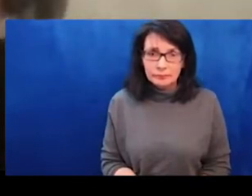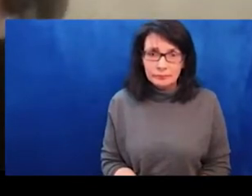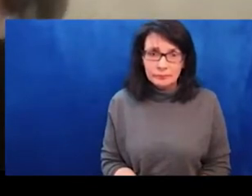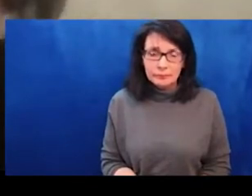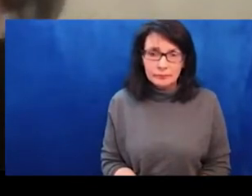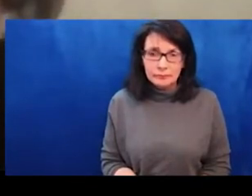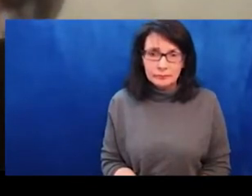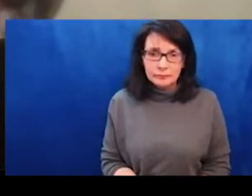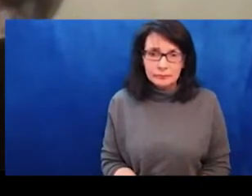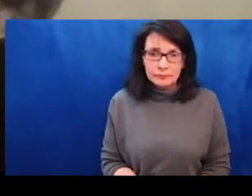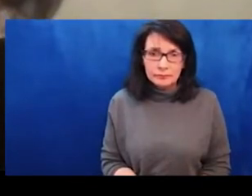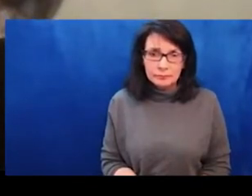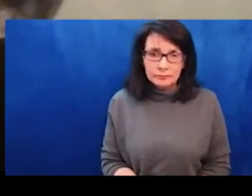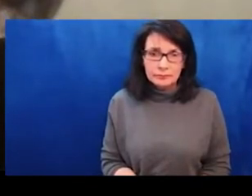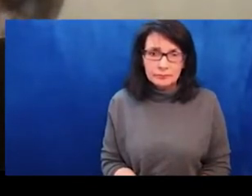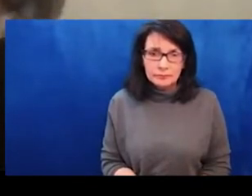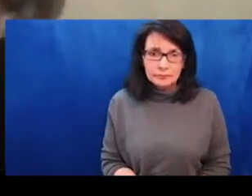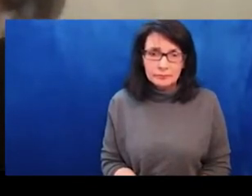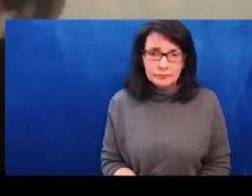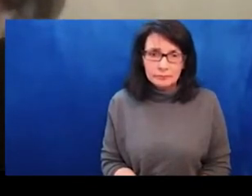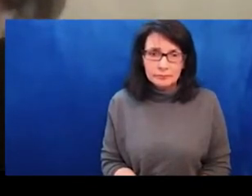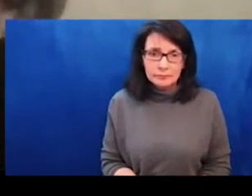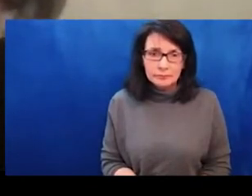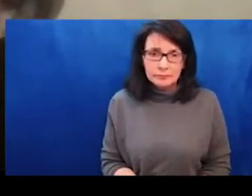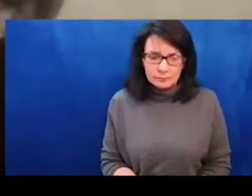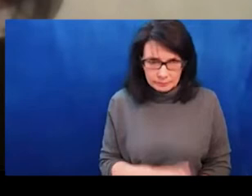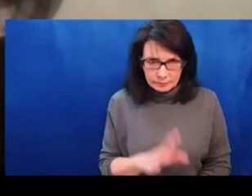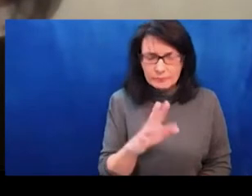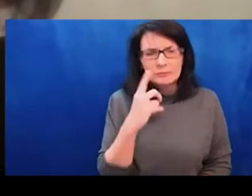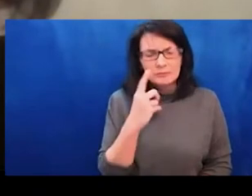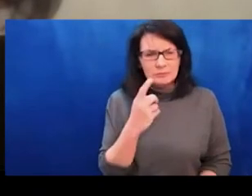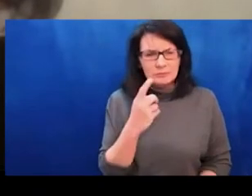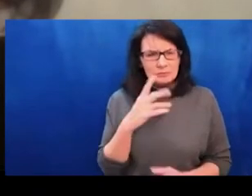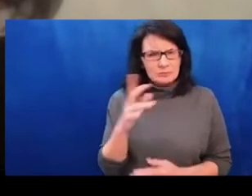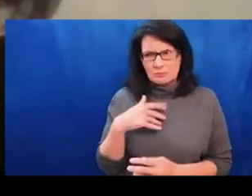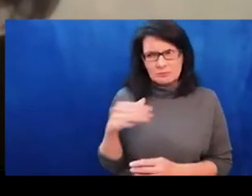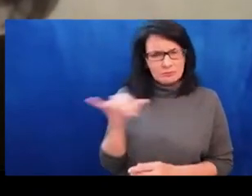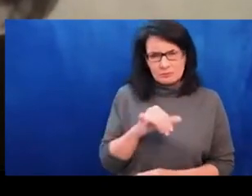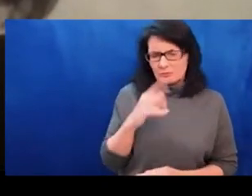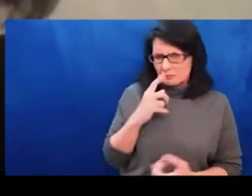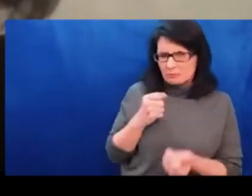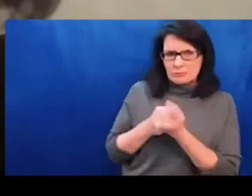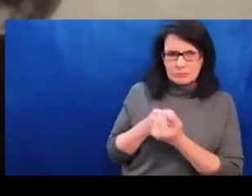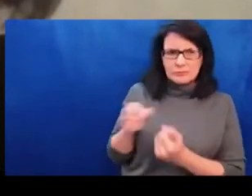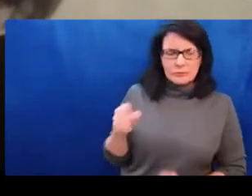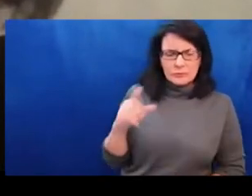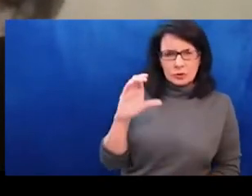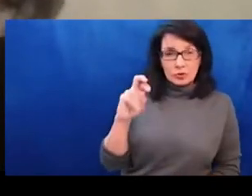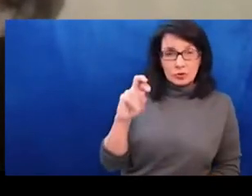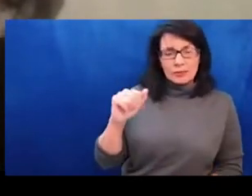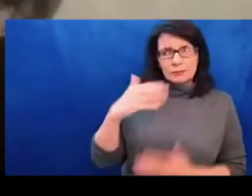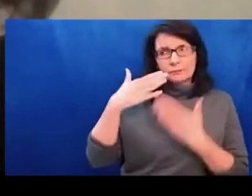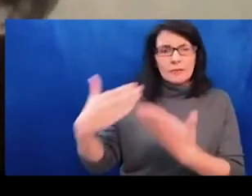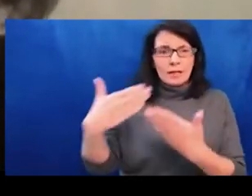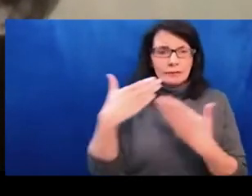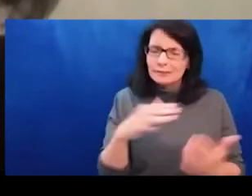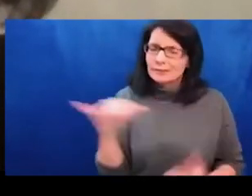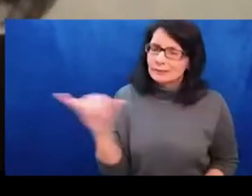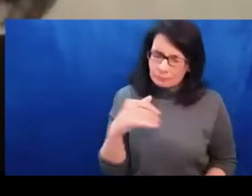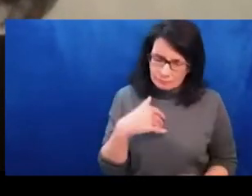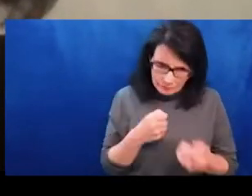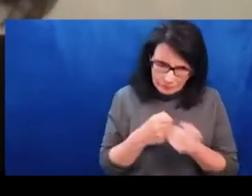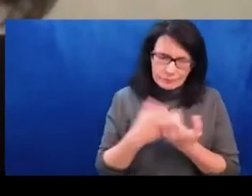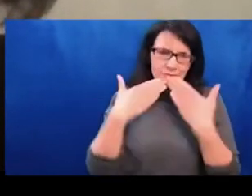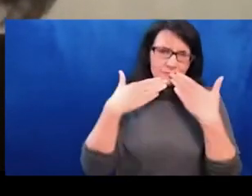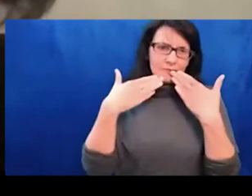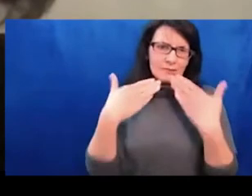Thank you both so much. And I think we should wrap up on on this note. Again, I'm very grateful to both of you for accepting